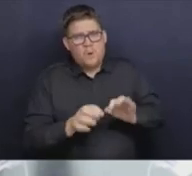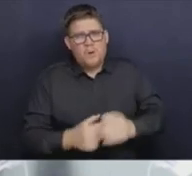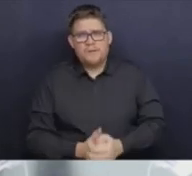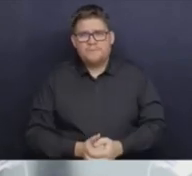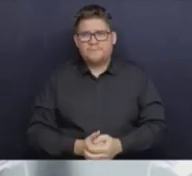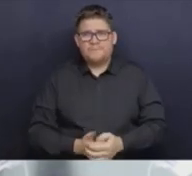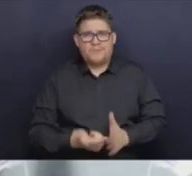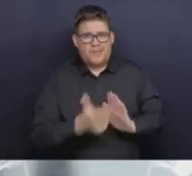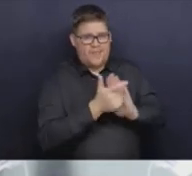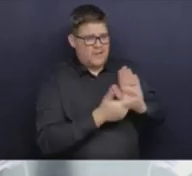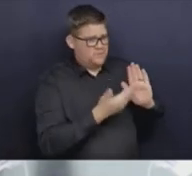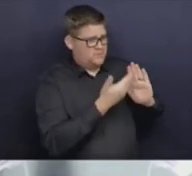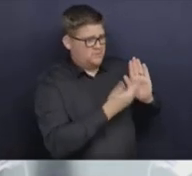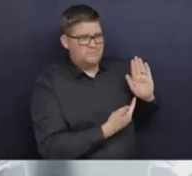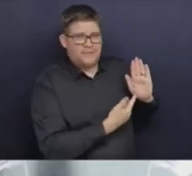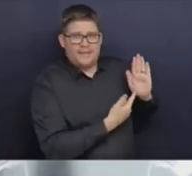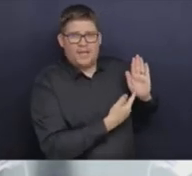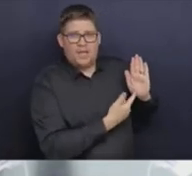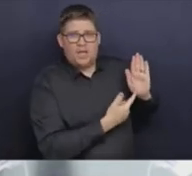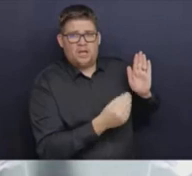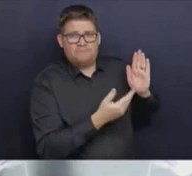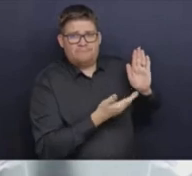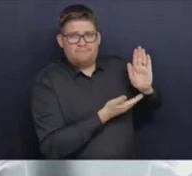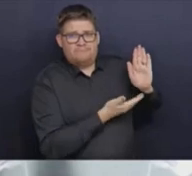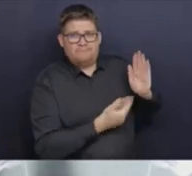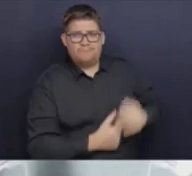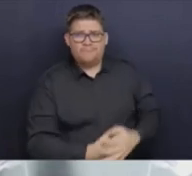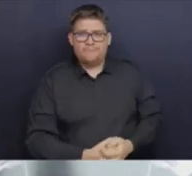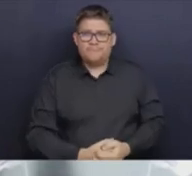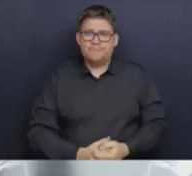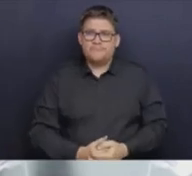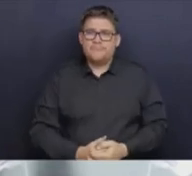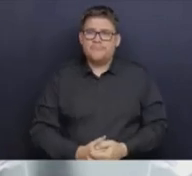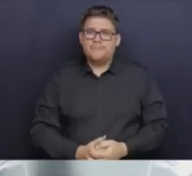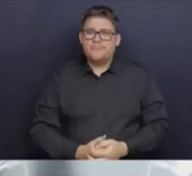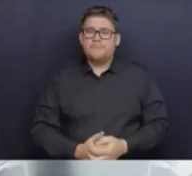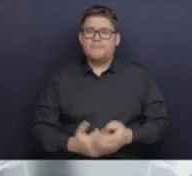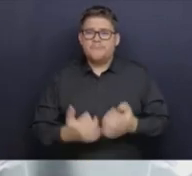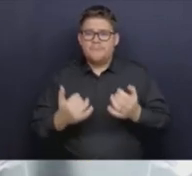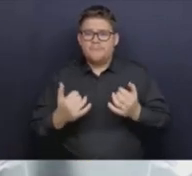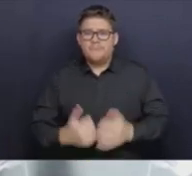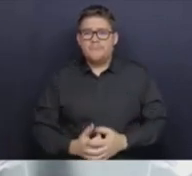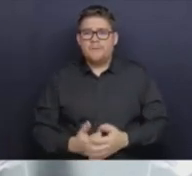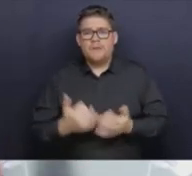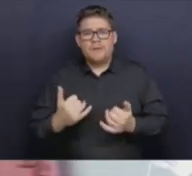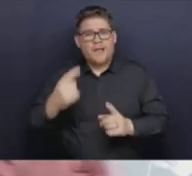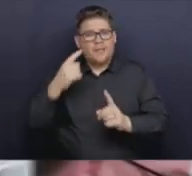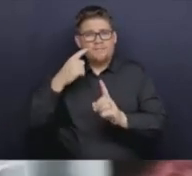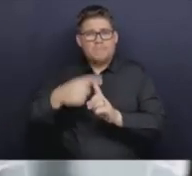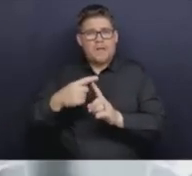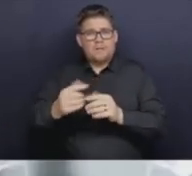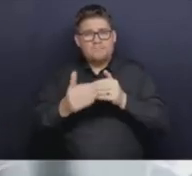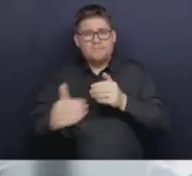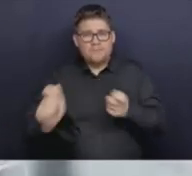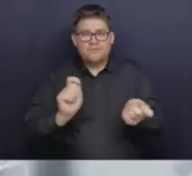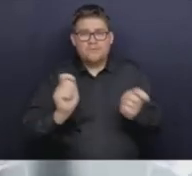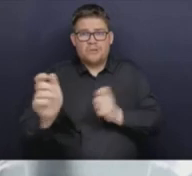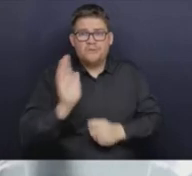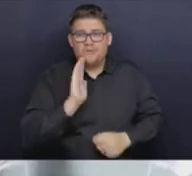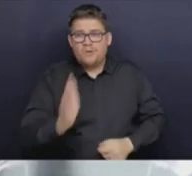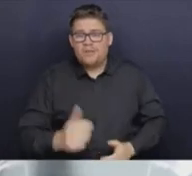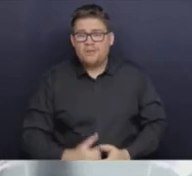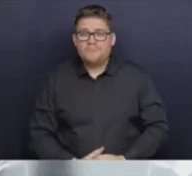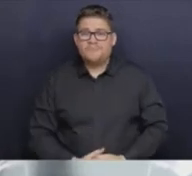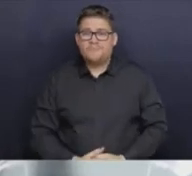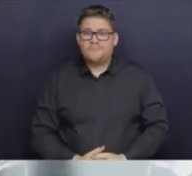Much of what a significant portion that was in regulation is now in legislation. And I think it's a good thing for people. Katie, do you have a follow